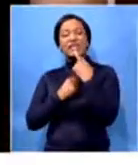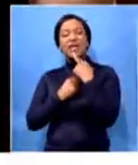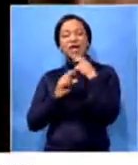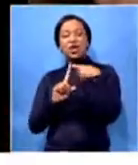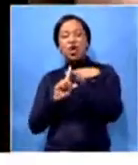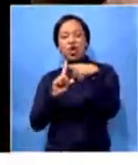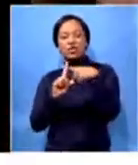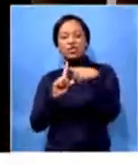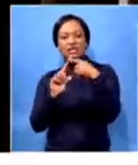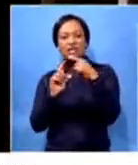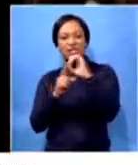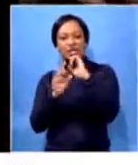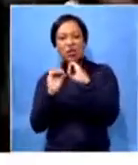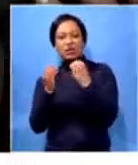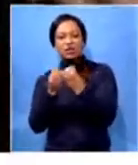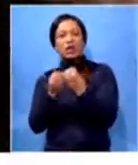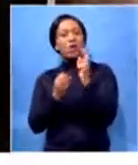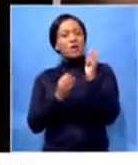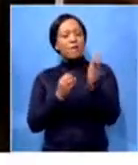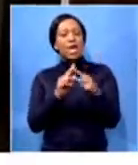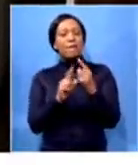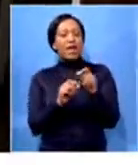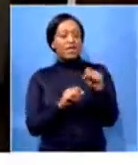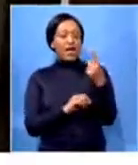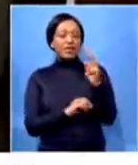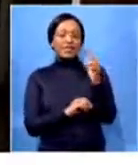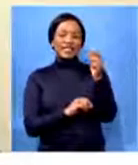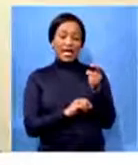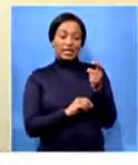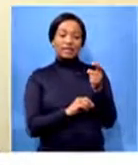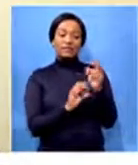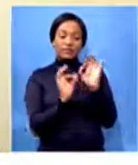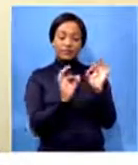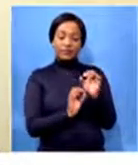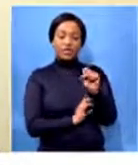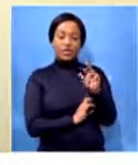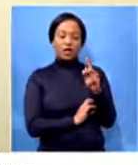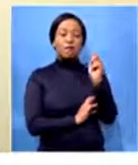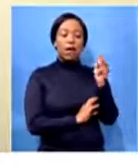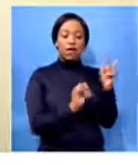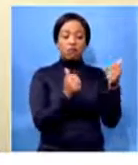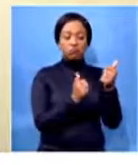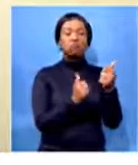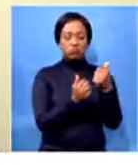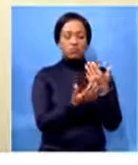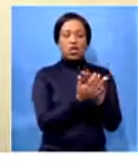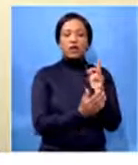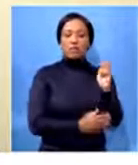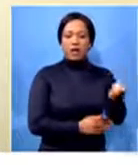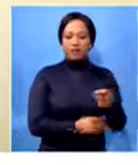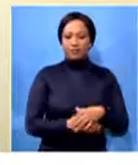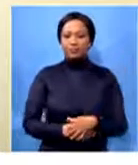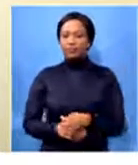will only be paid after settling its tax affairs with SARS. The department, through the MEC,